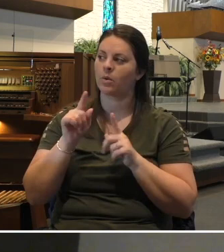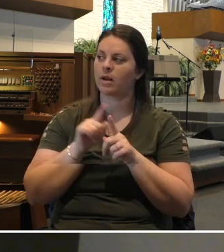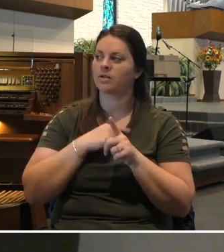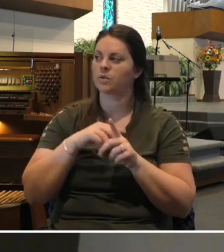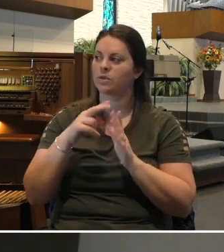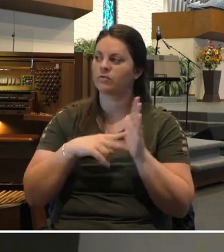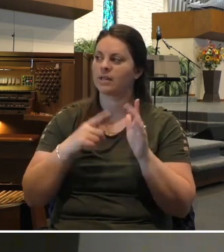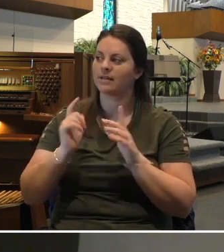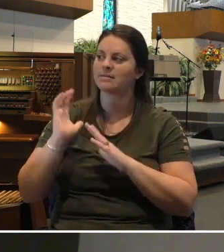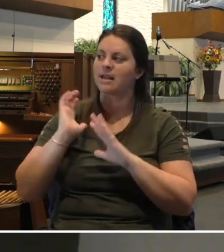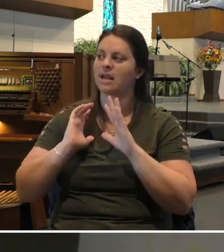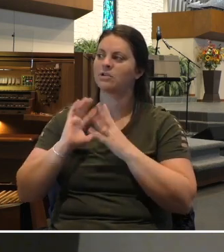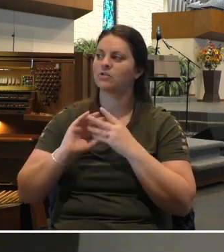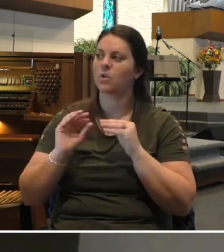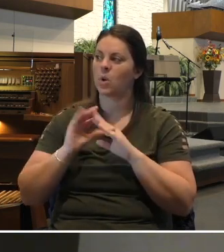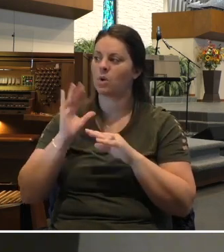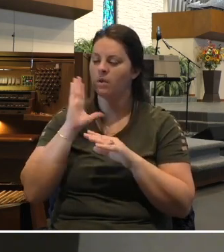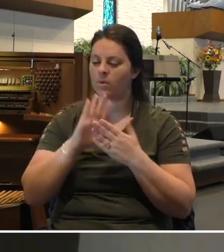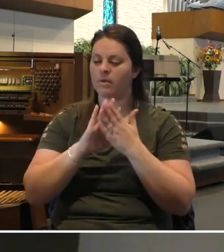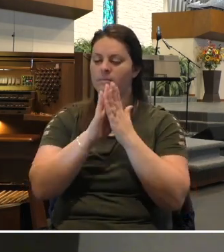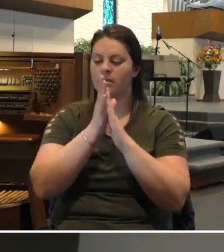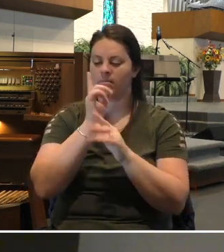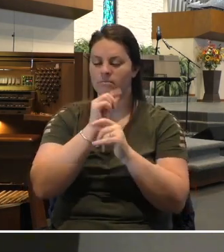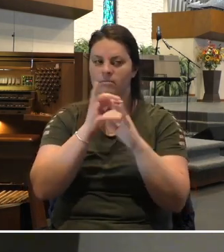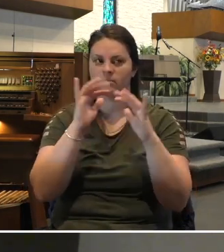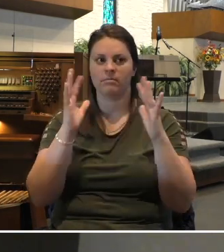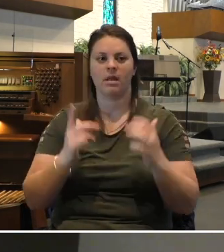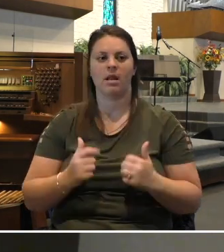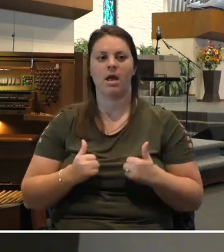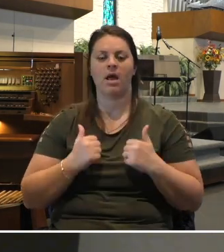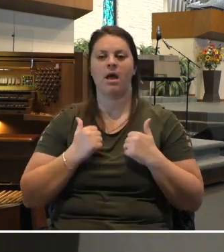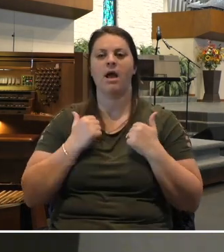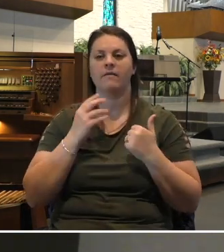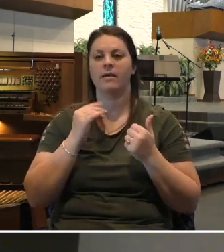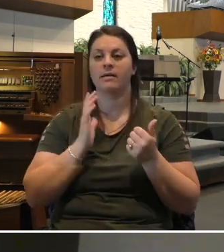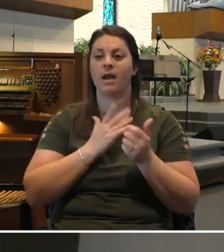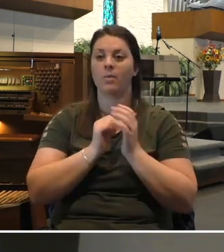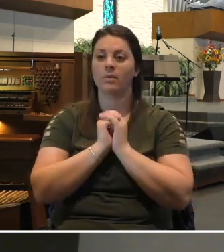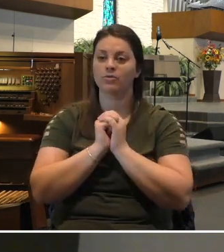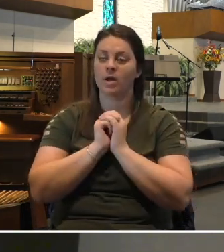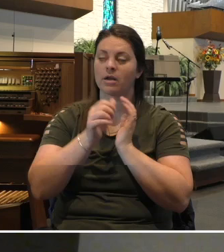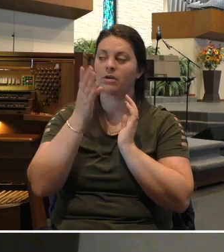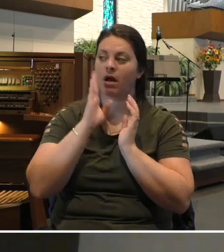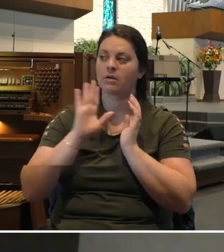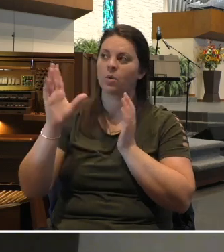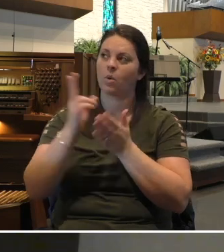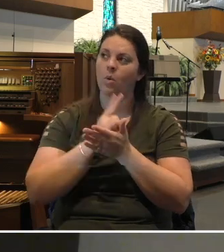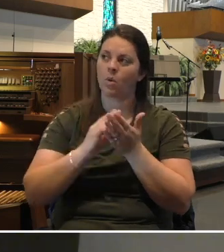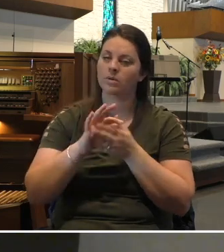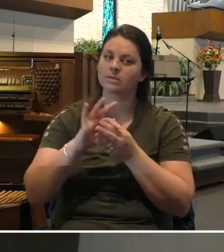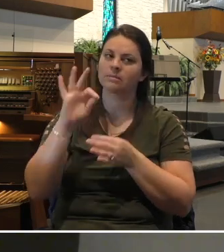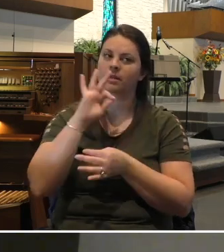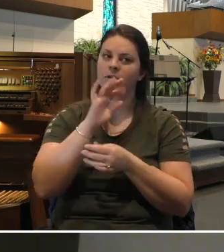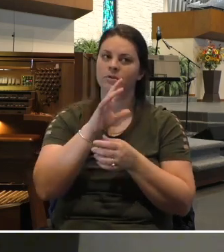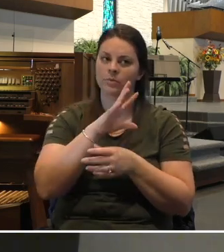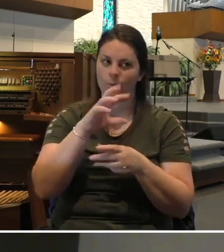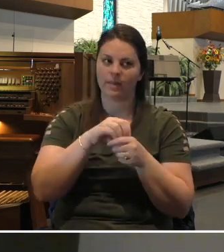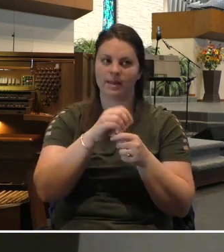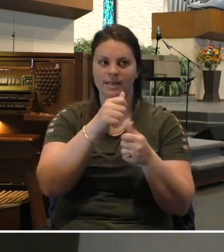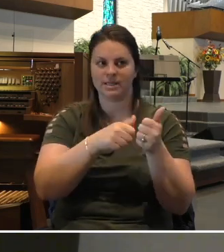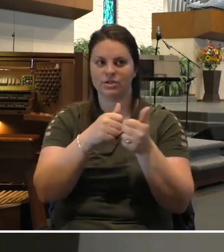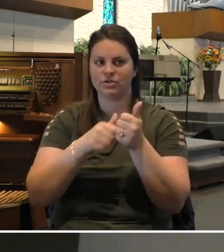story, it will come alive before us. And God, our prayer is that your Holy Spirit that is within each of us,